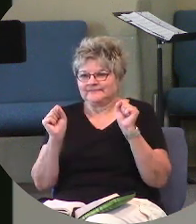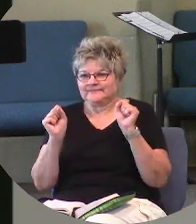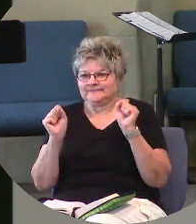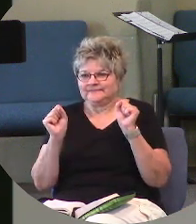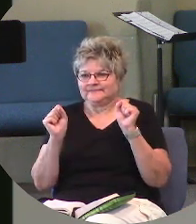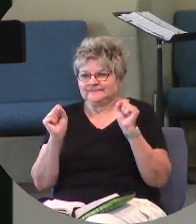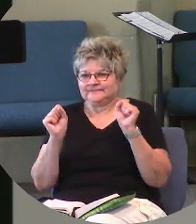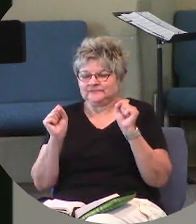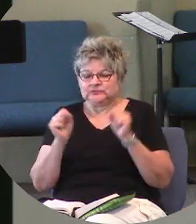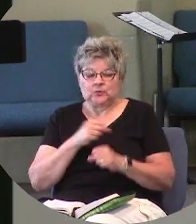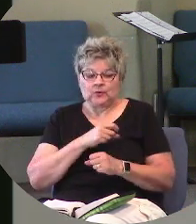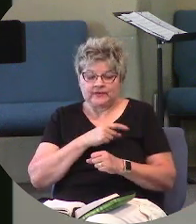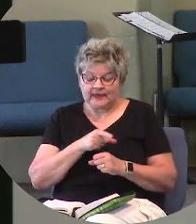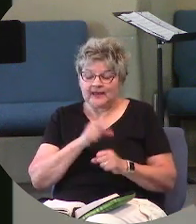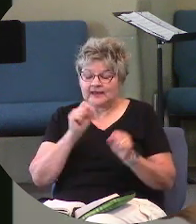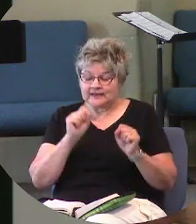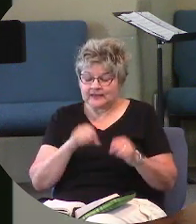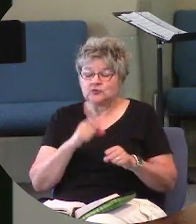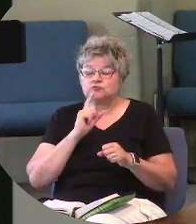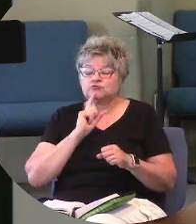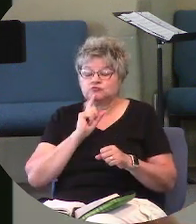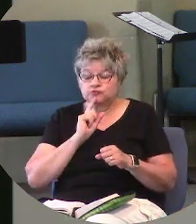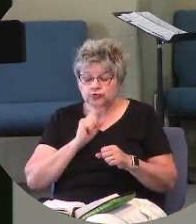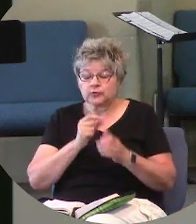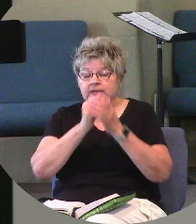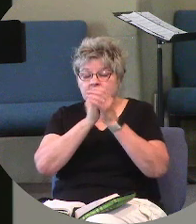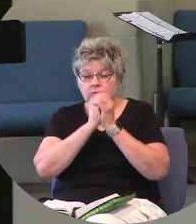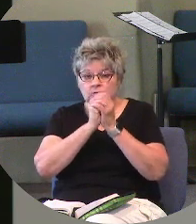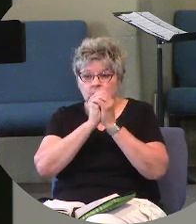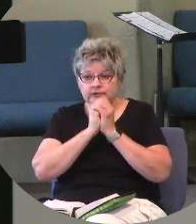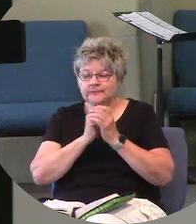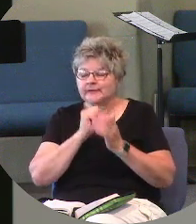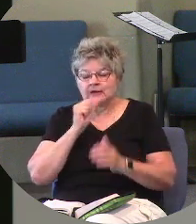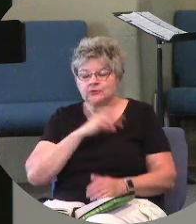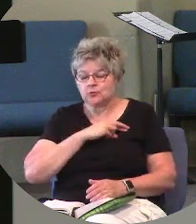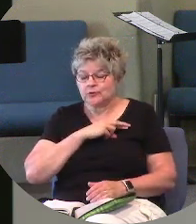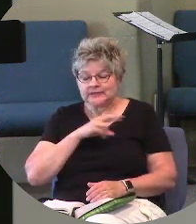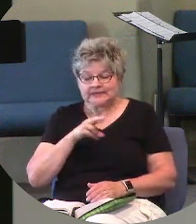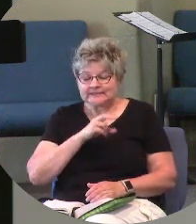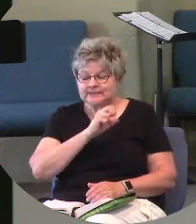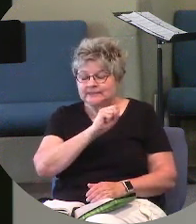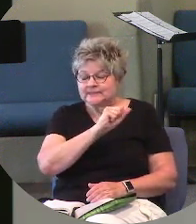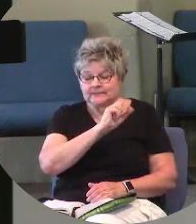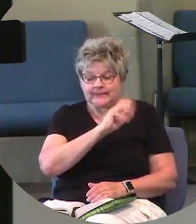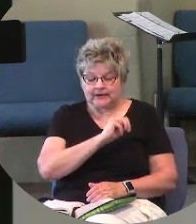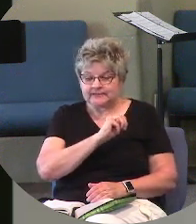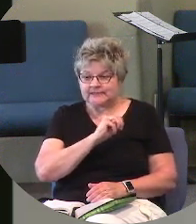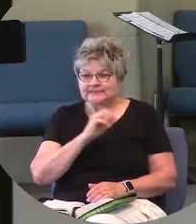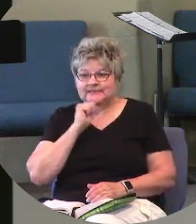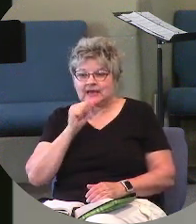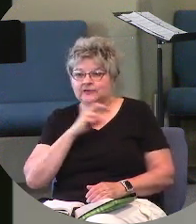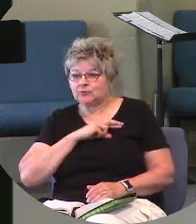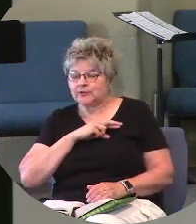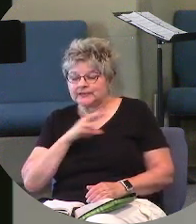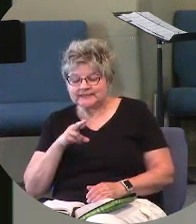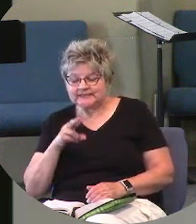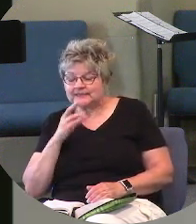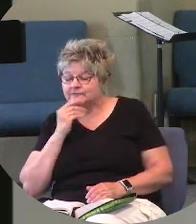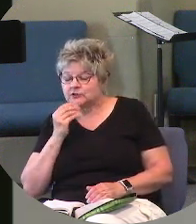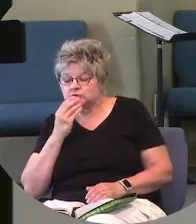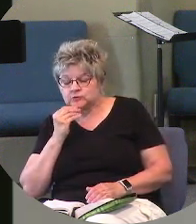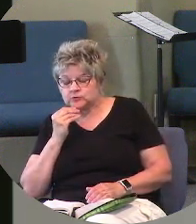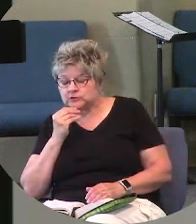so that they could truly worship not the religion of the Samaritans, not the religion of the Jews,